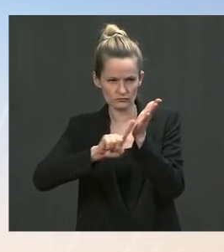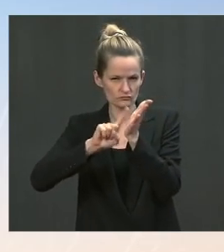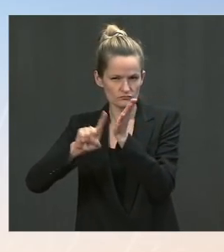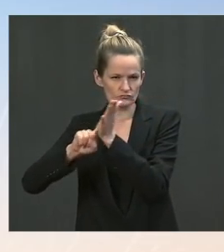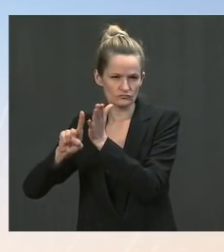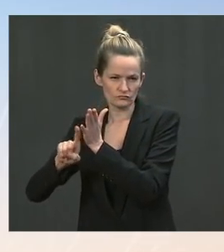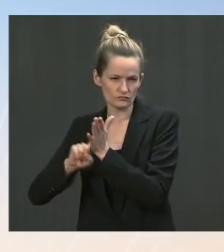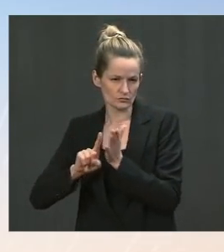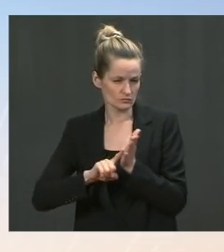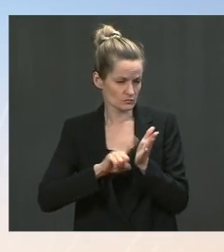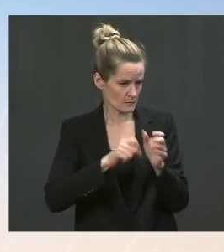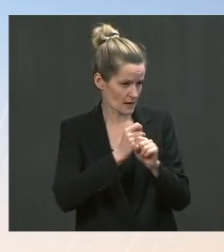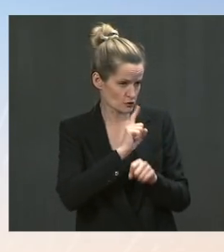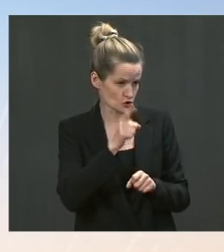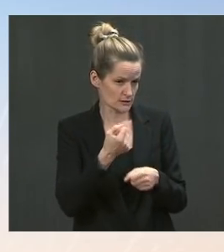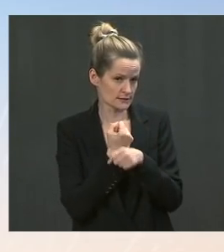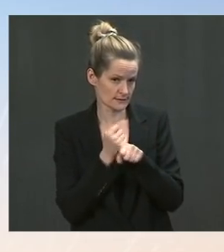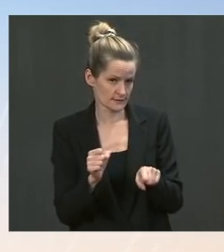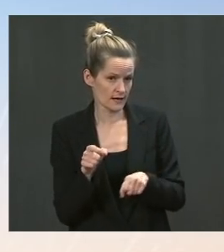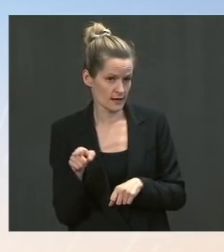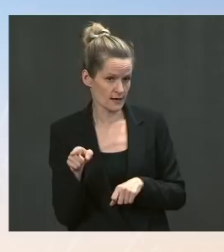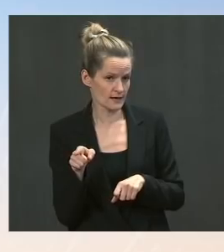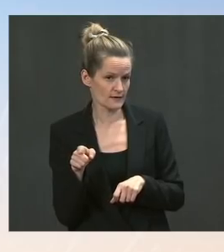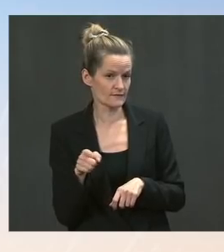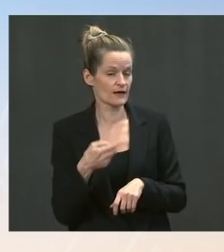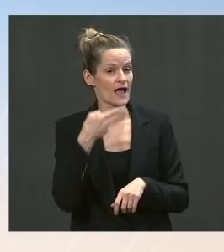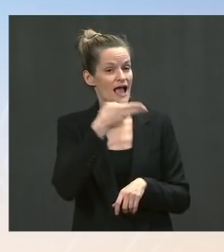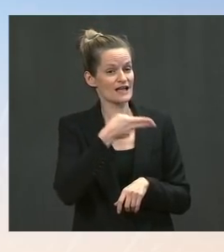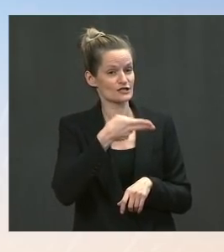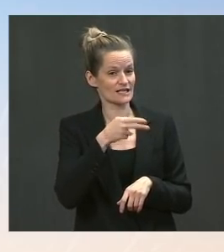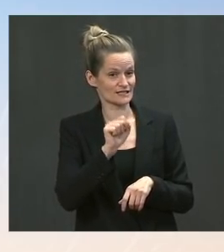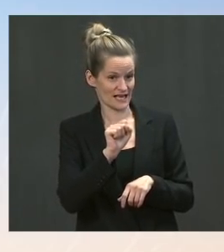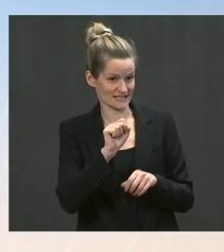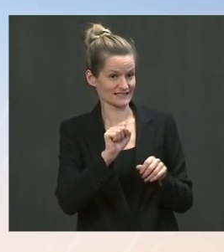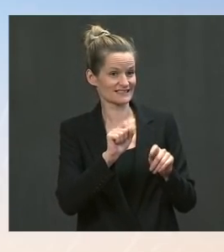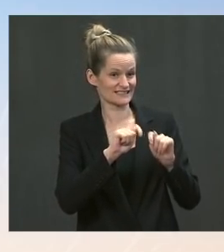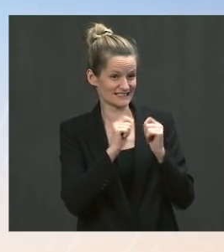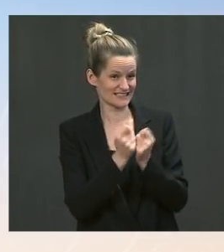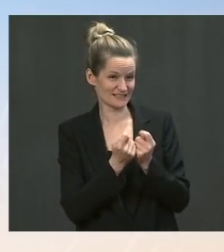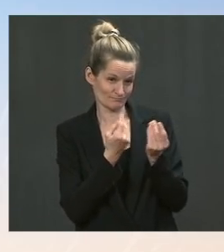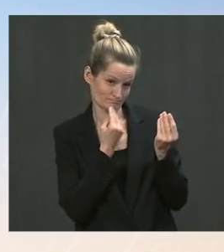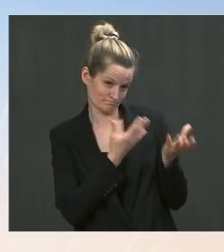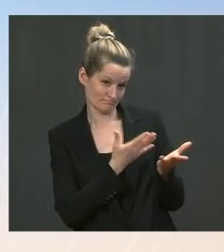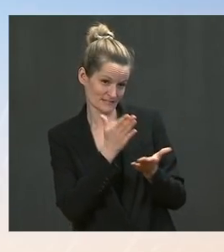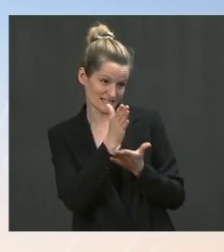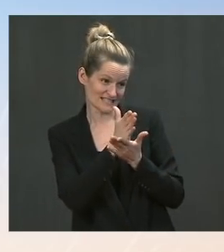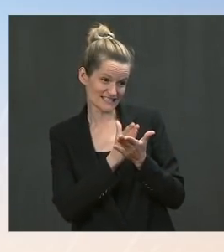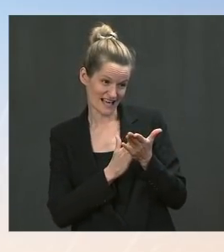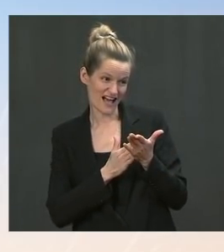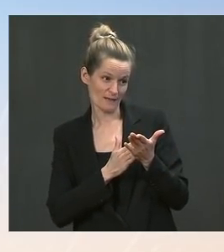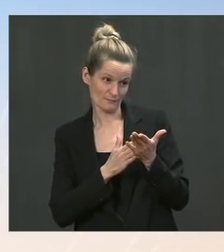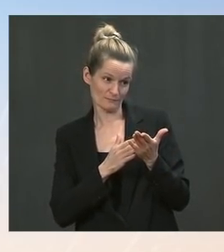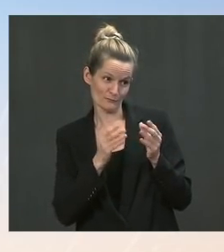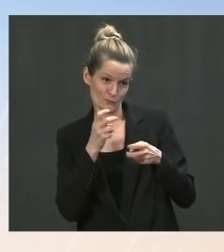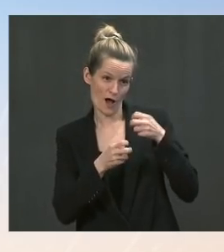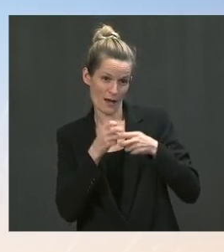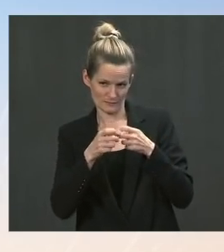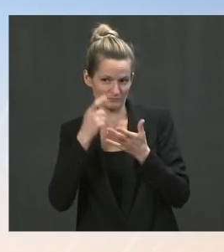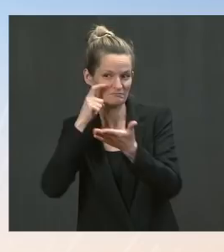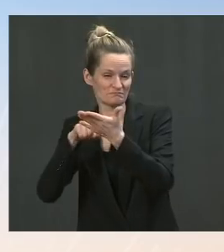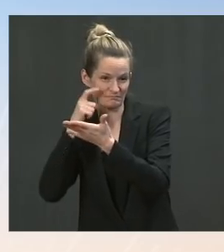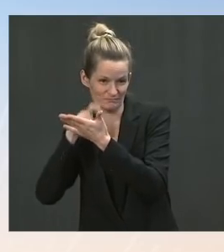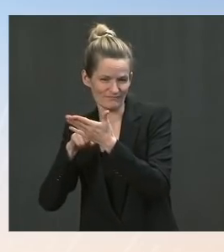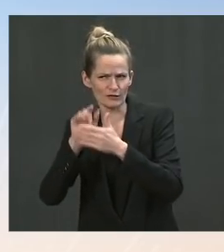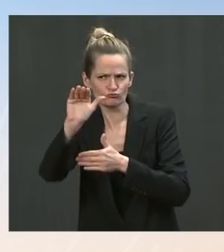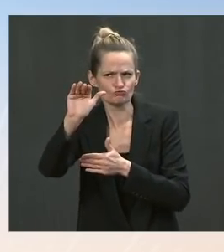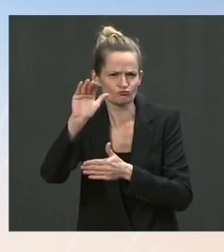certainly, as conditions — as our HHS team is made aware of conditions that are problematic or concerning, we've — they have taken steps to address them, whether